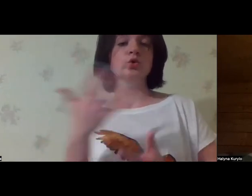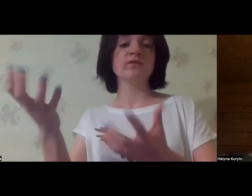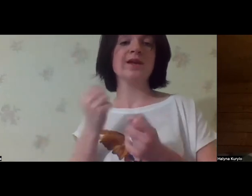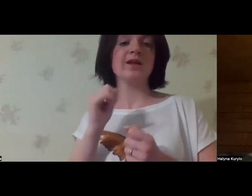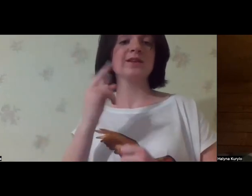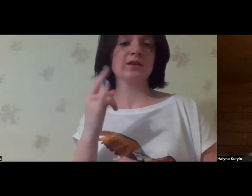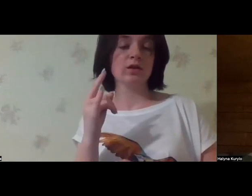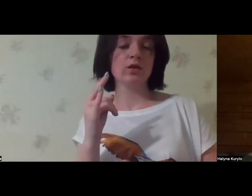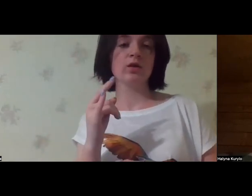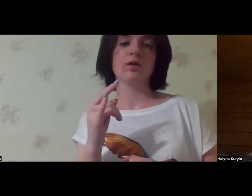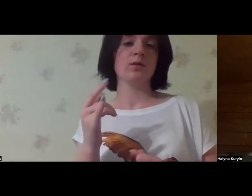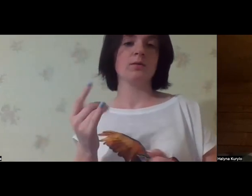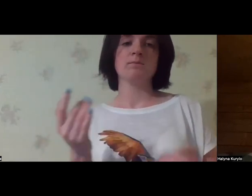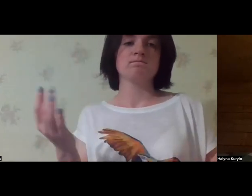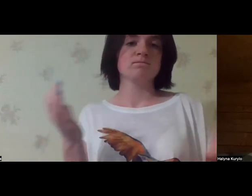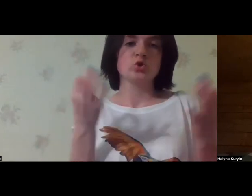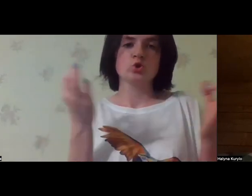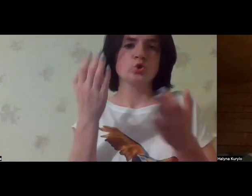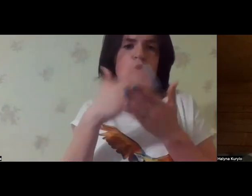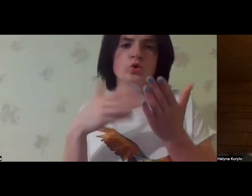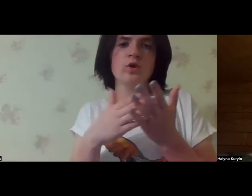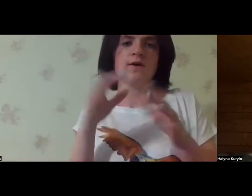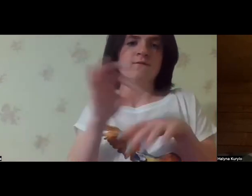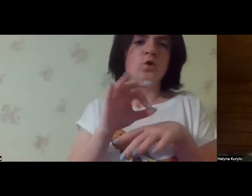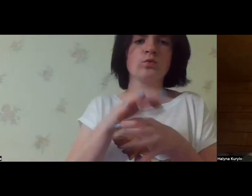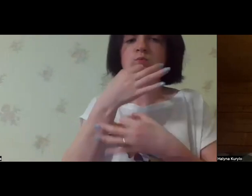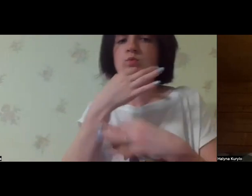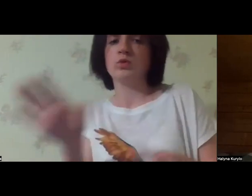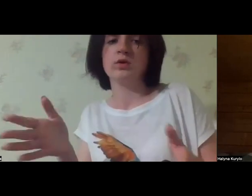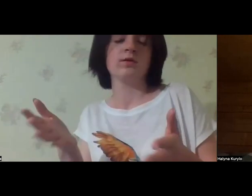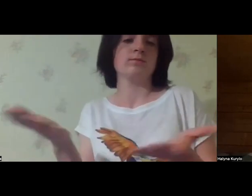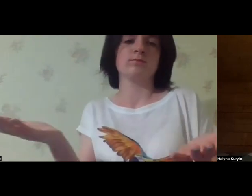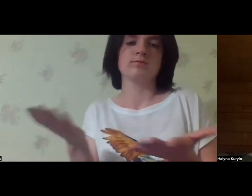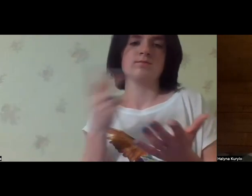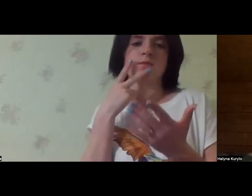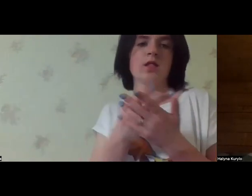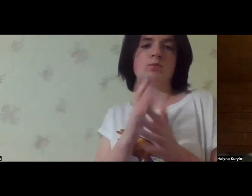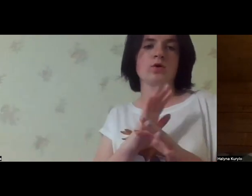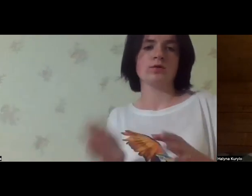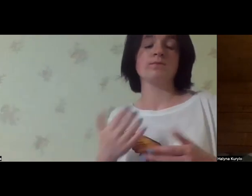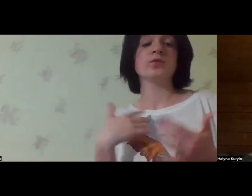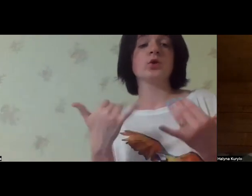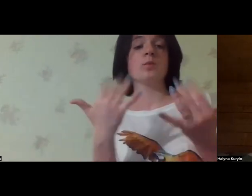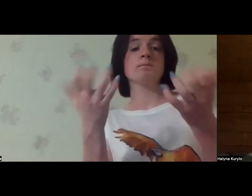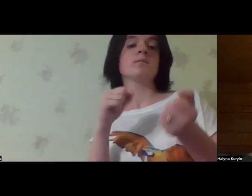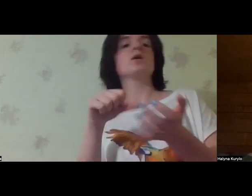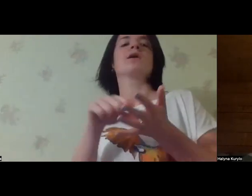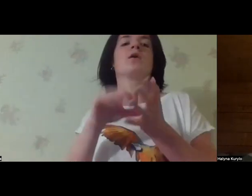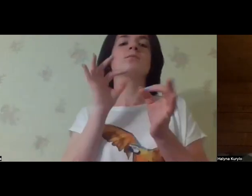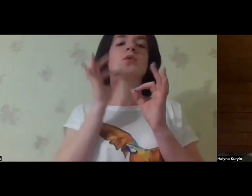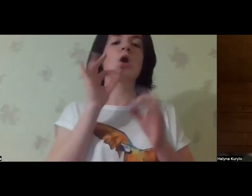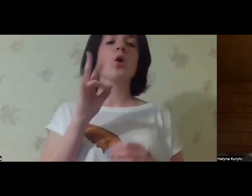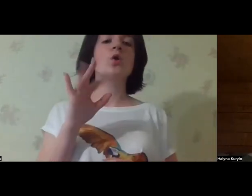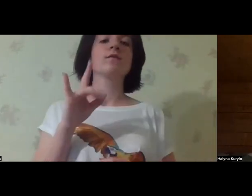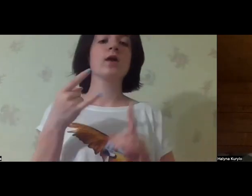struggle, but there are other parents, candidates for adoption, who haven't seen any profiles